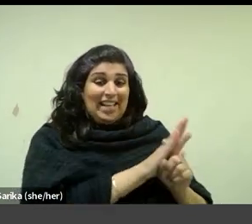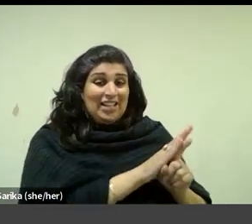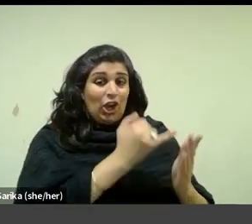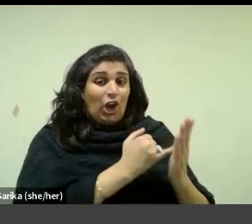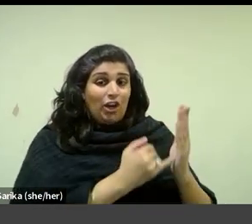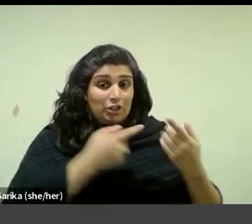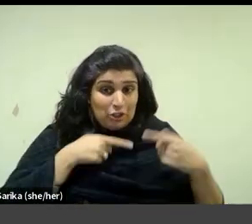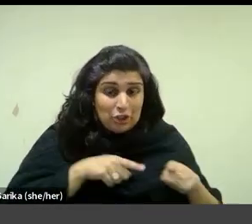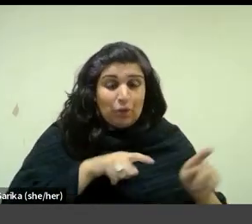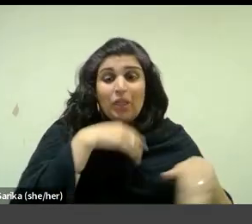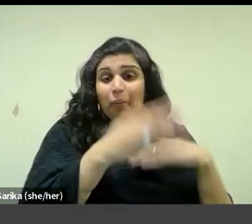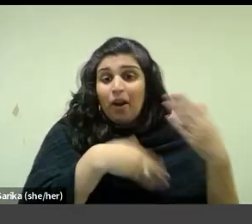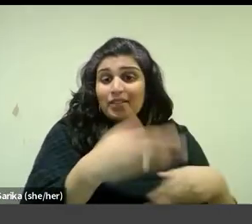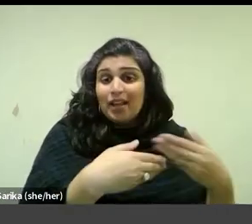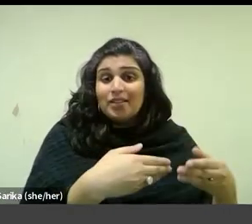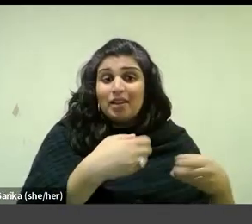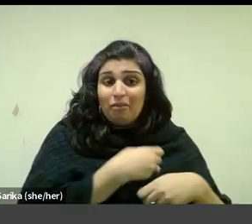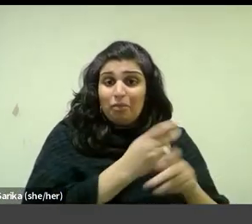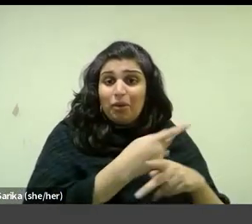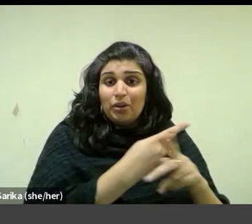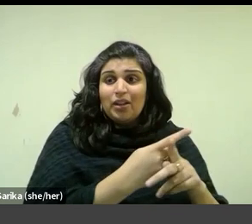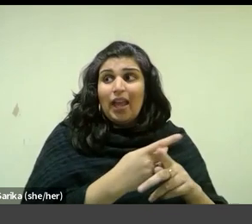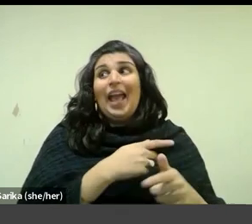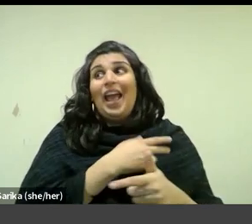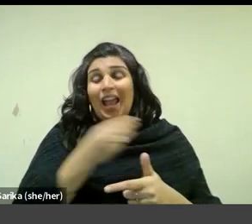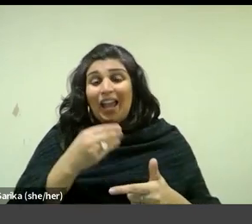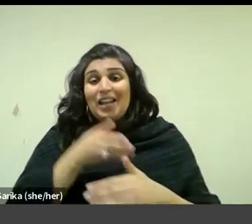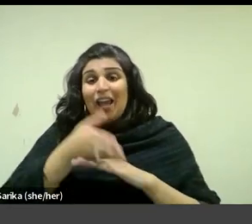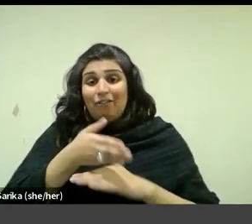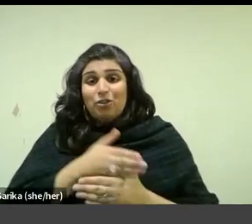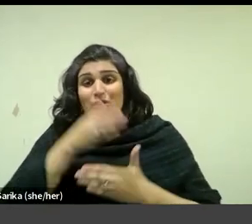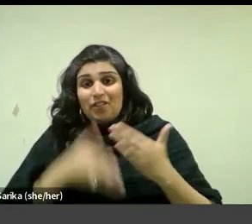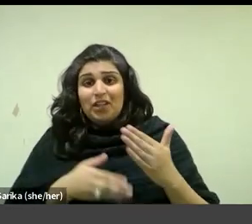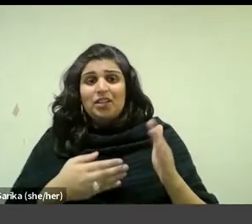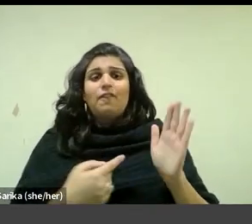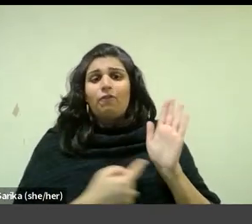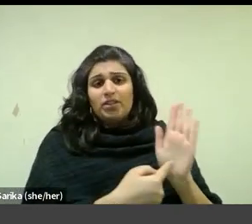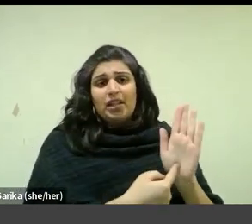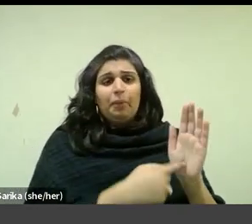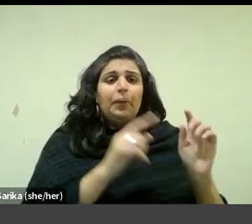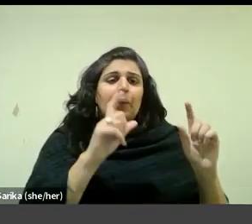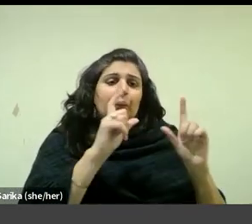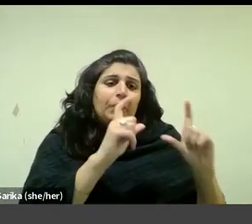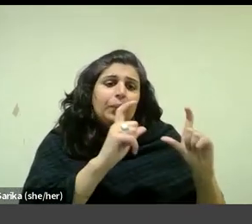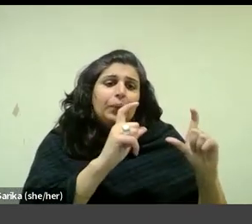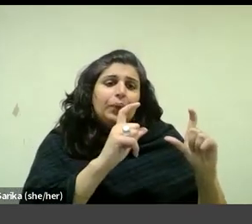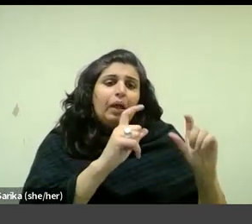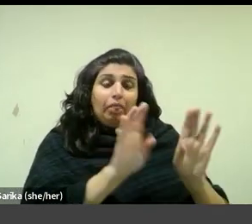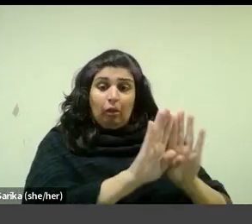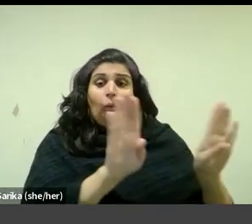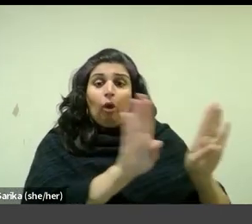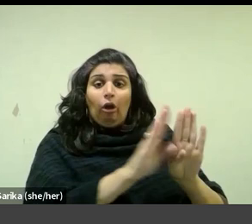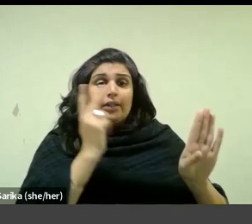during the process of its making and once it was finished. See, for example, the small paintings on the wall